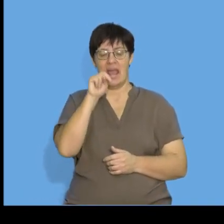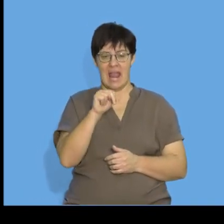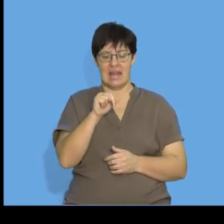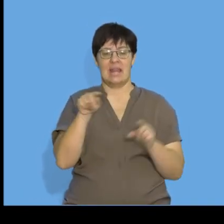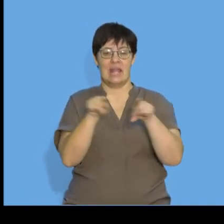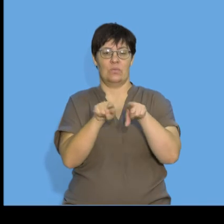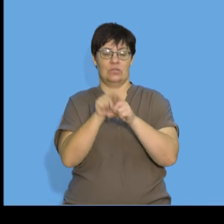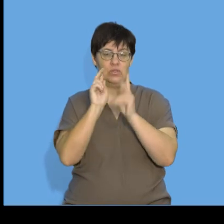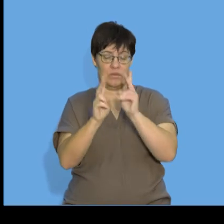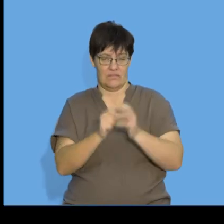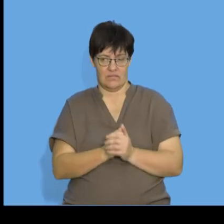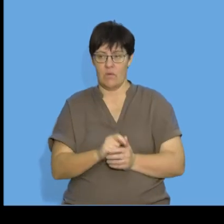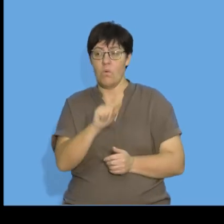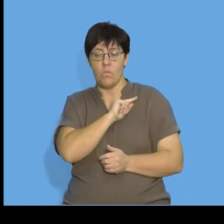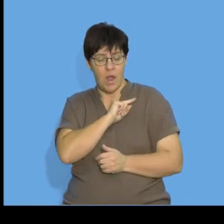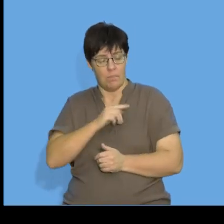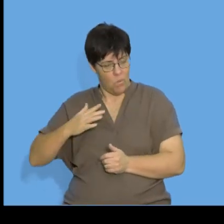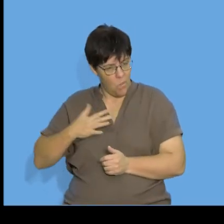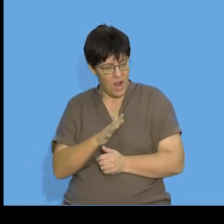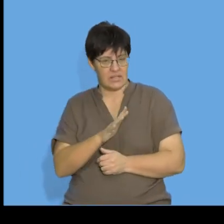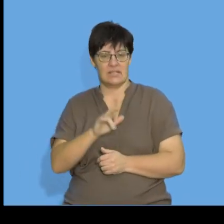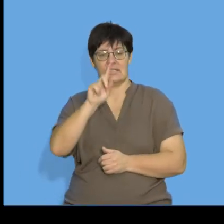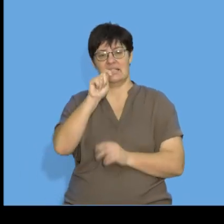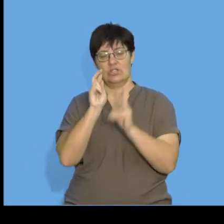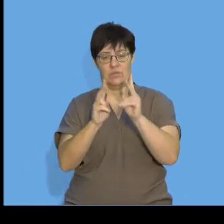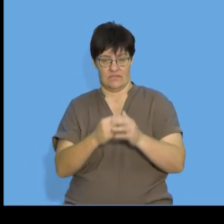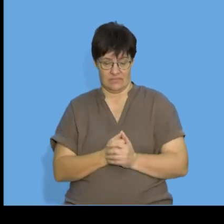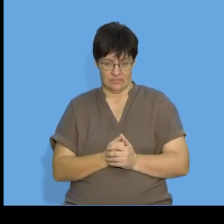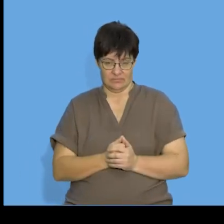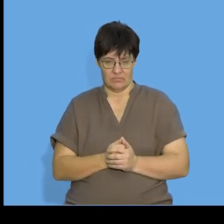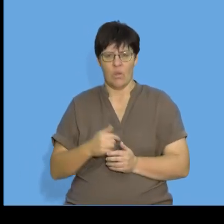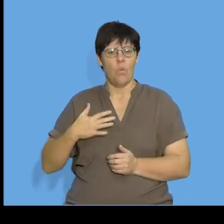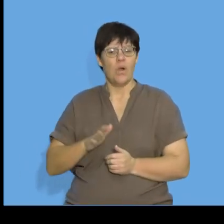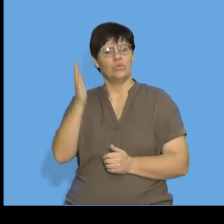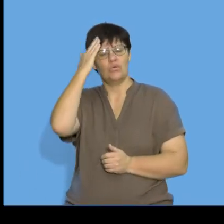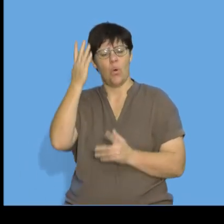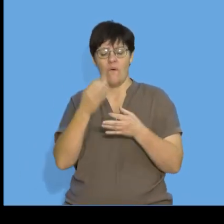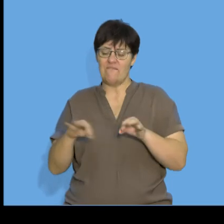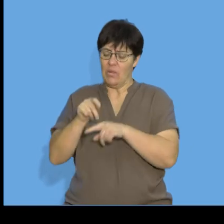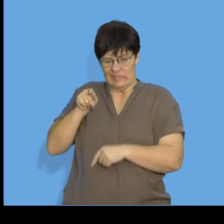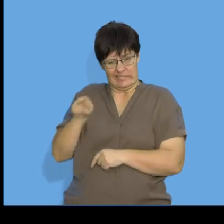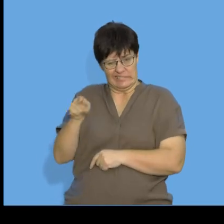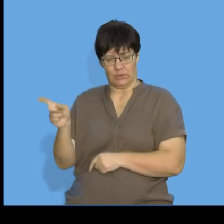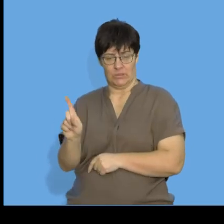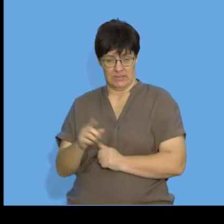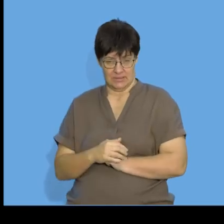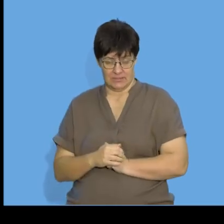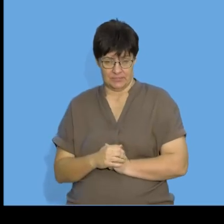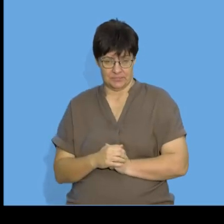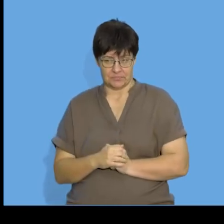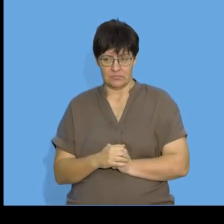is equal to 12 because I want t 12 I want to know what the value of t 12 is